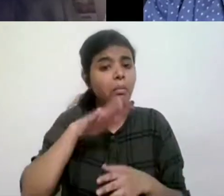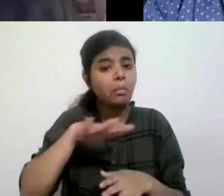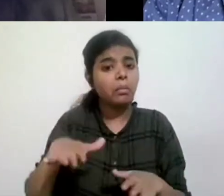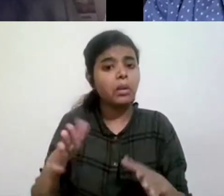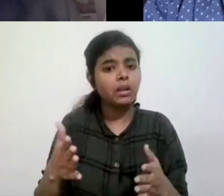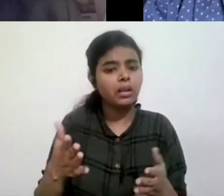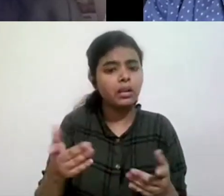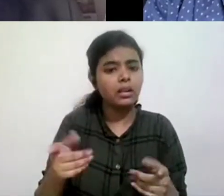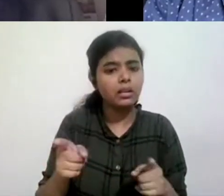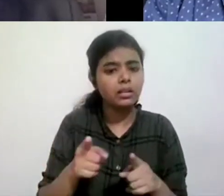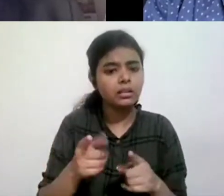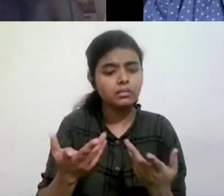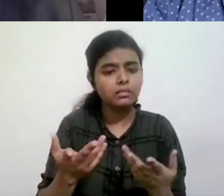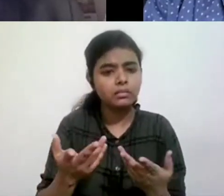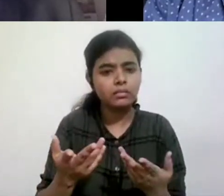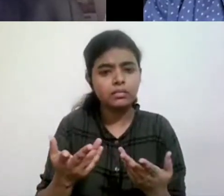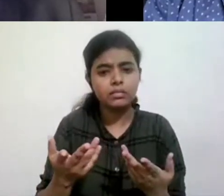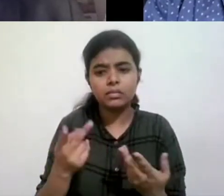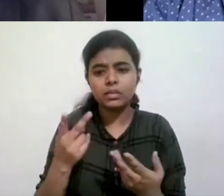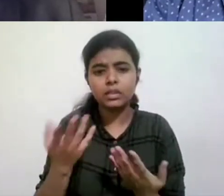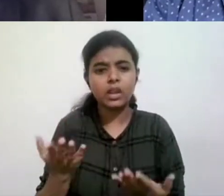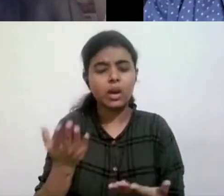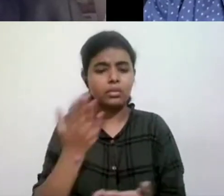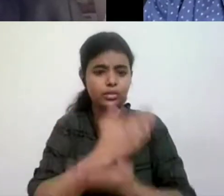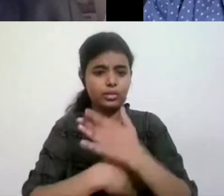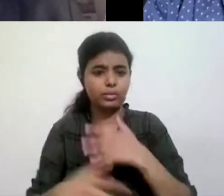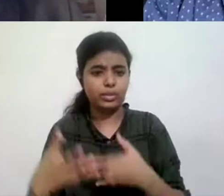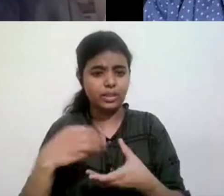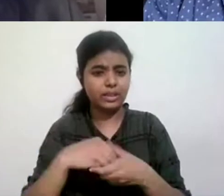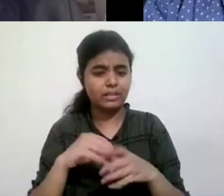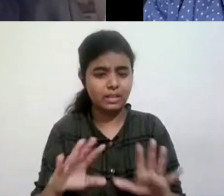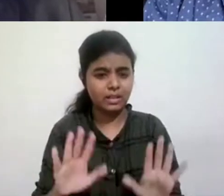understand that someone who's got an invisible disability, uh,